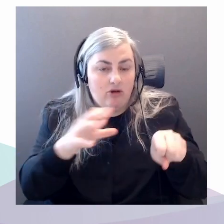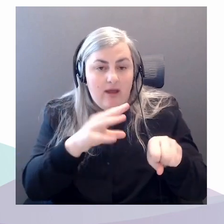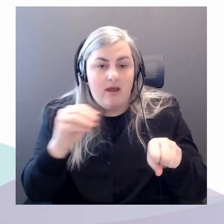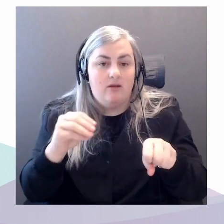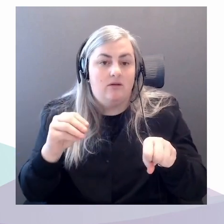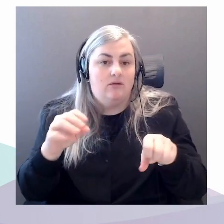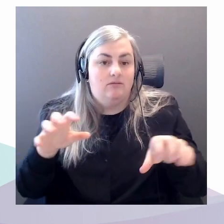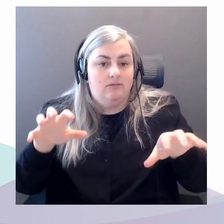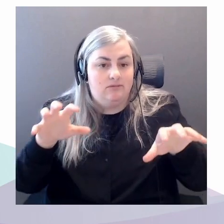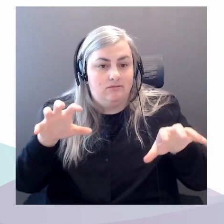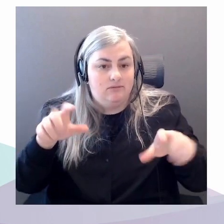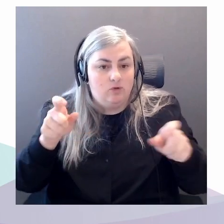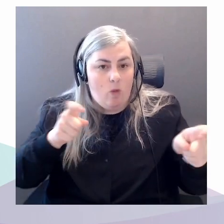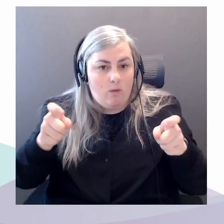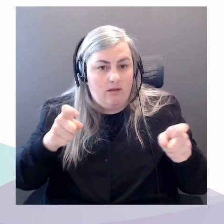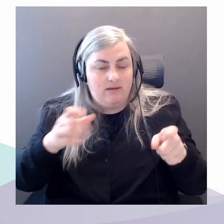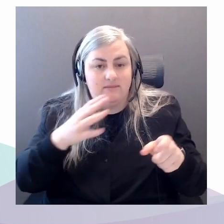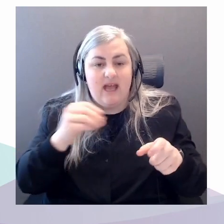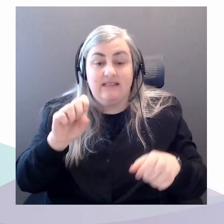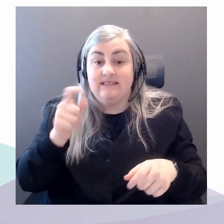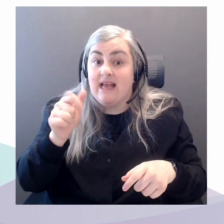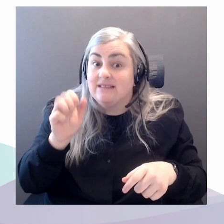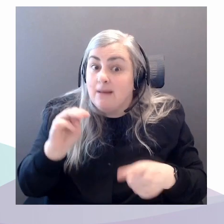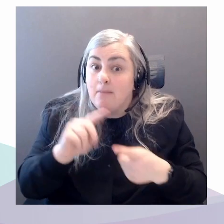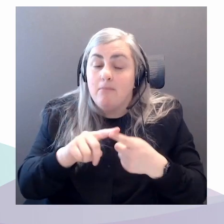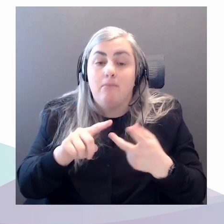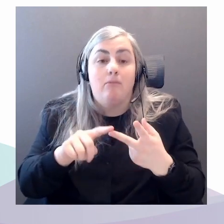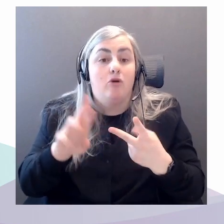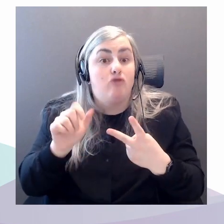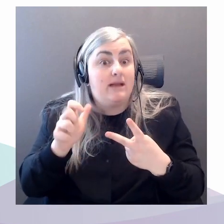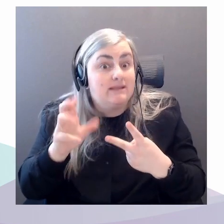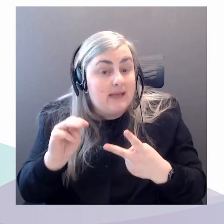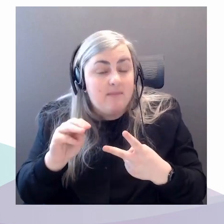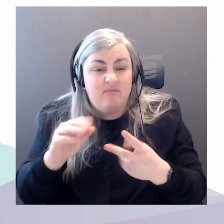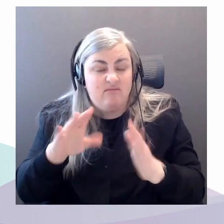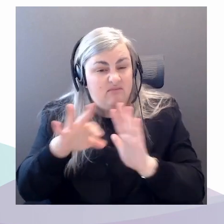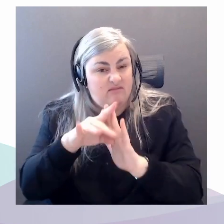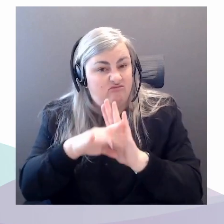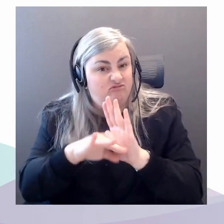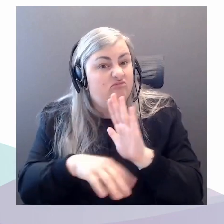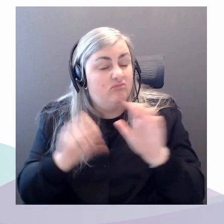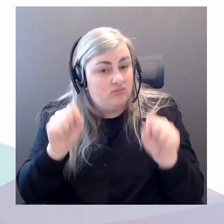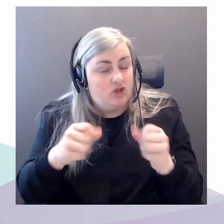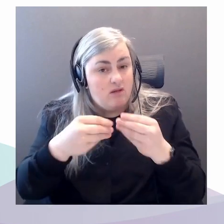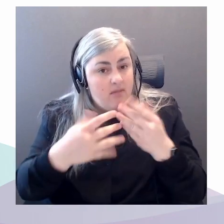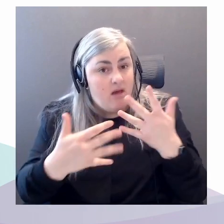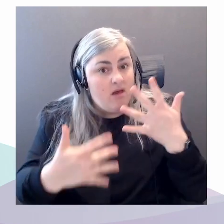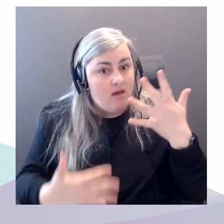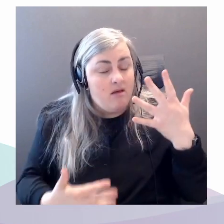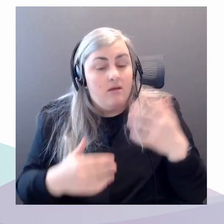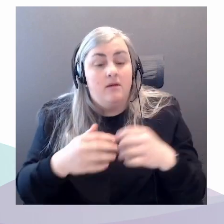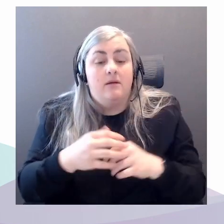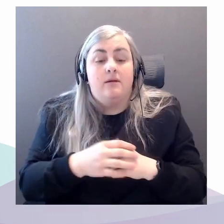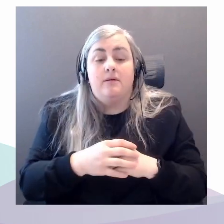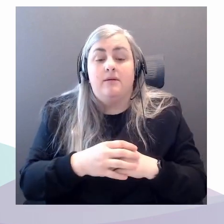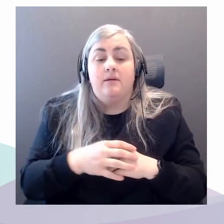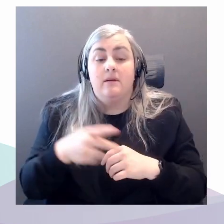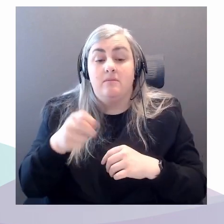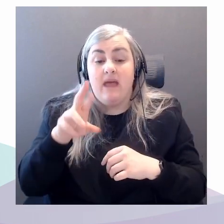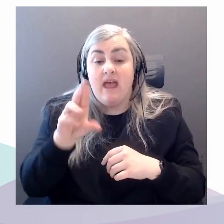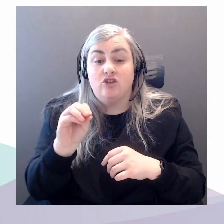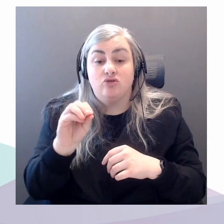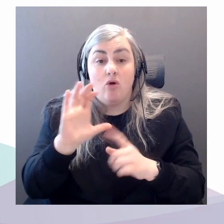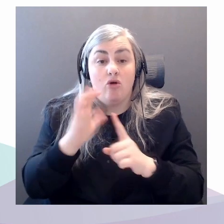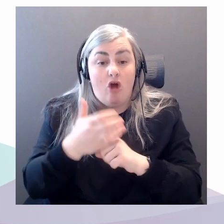go on. Are there ways in which petro-culture continues to offer toxic relations to us all?